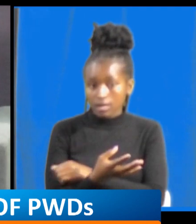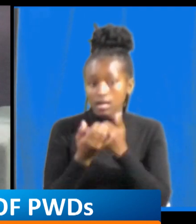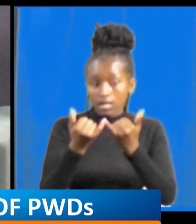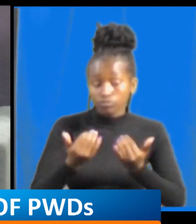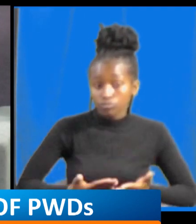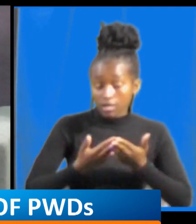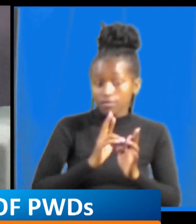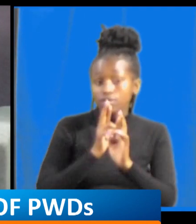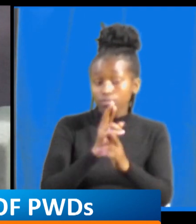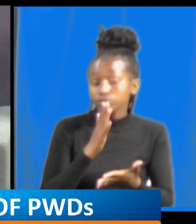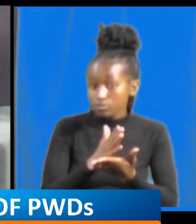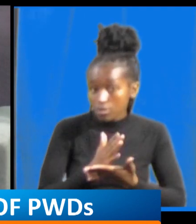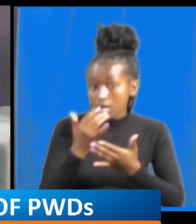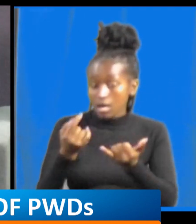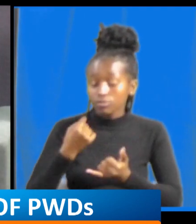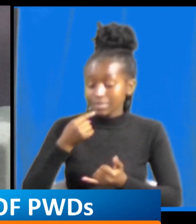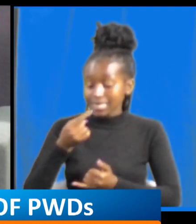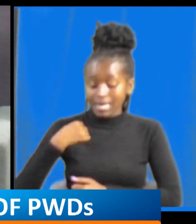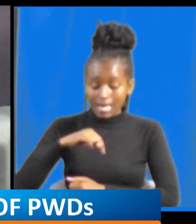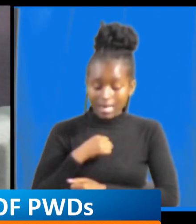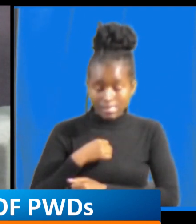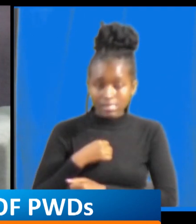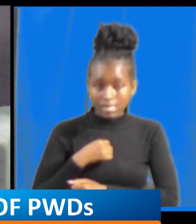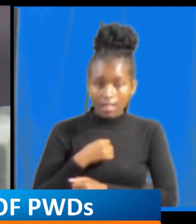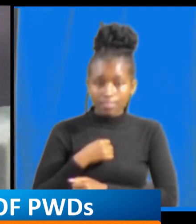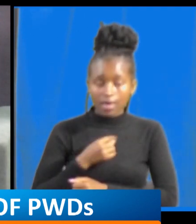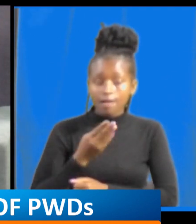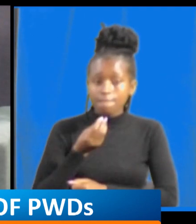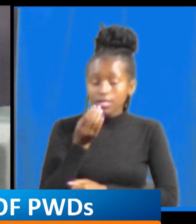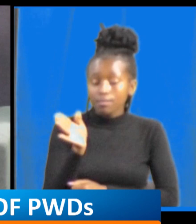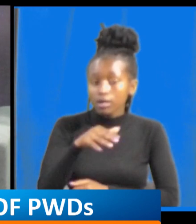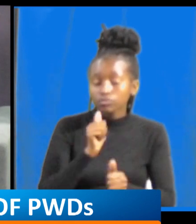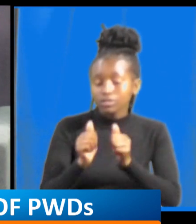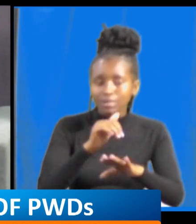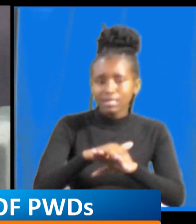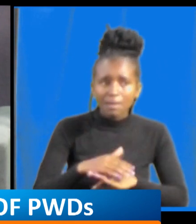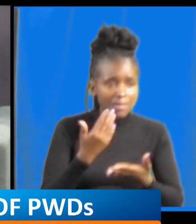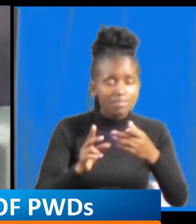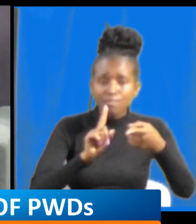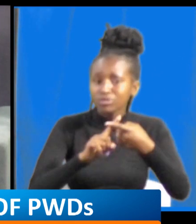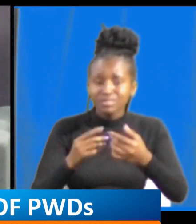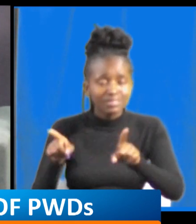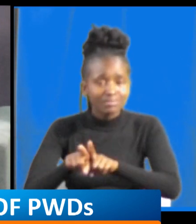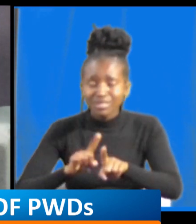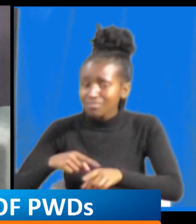maybe how was the feedback was it positive or even negative can just be honest